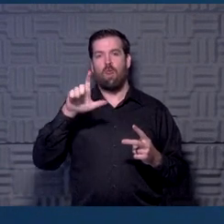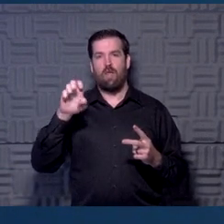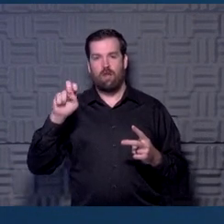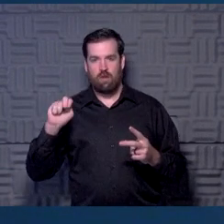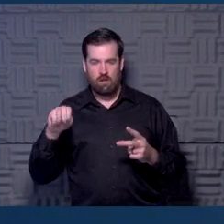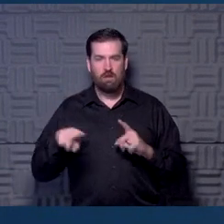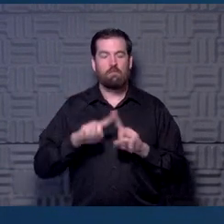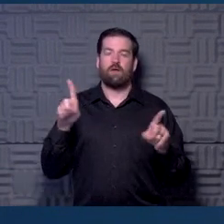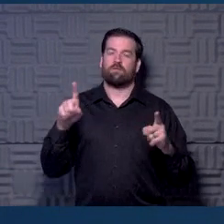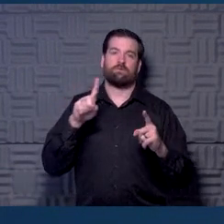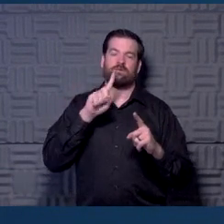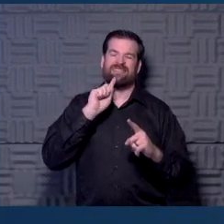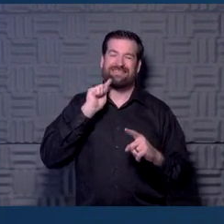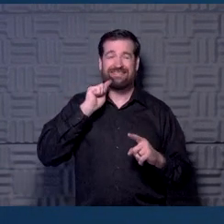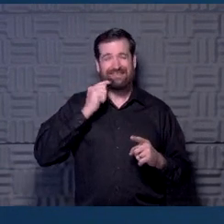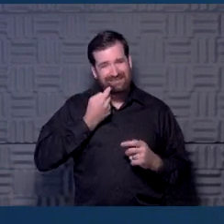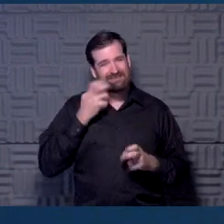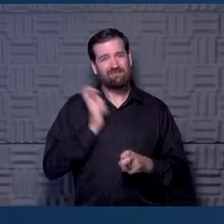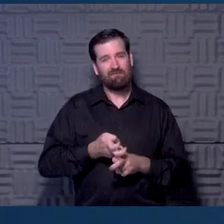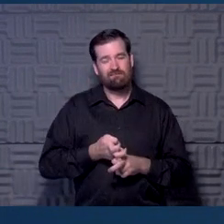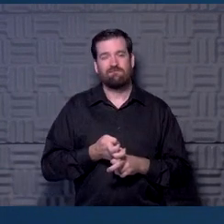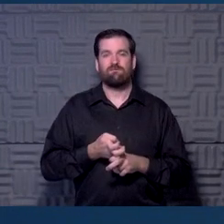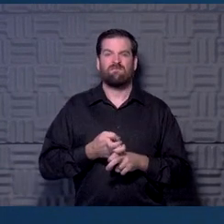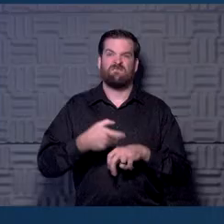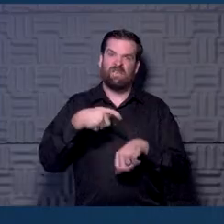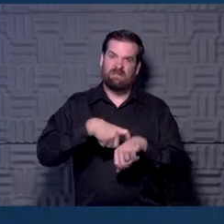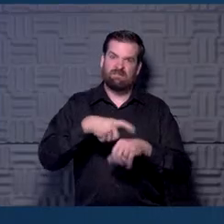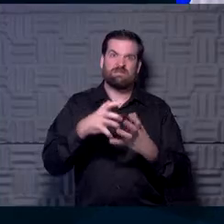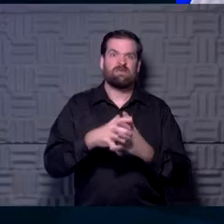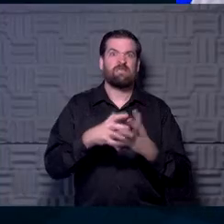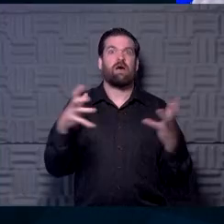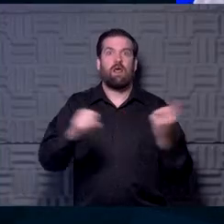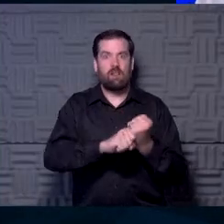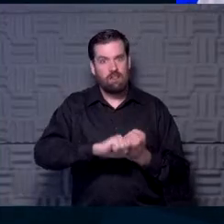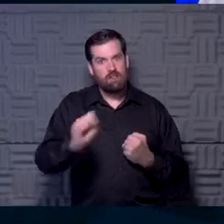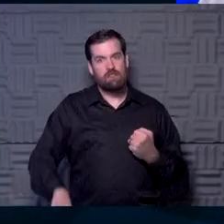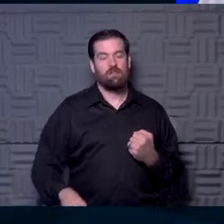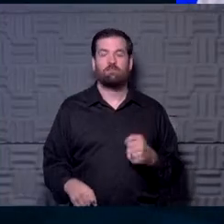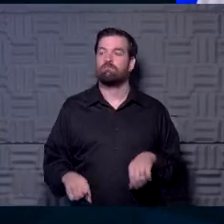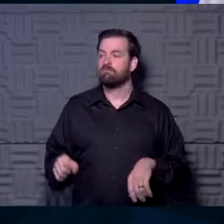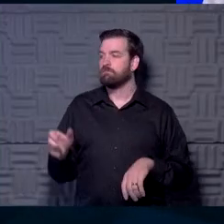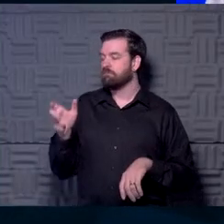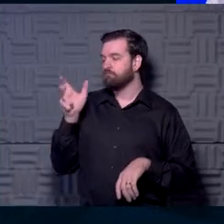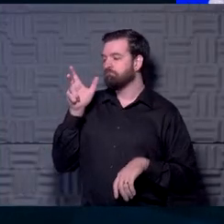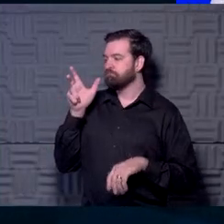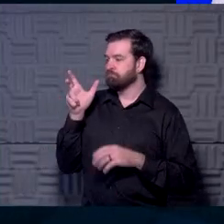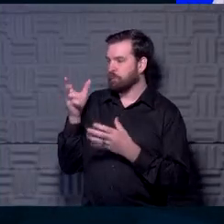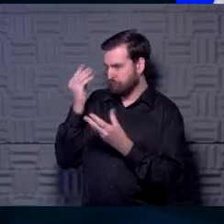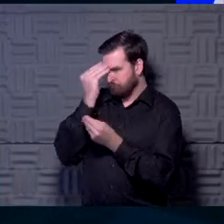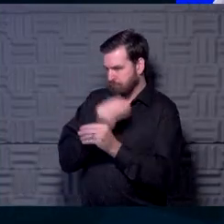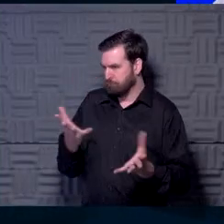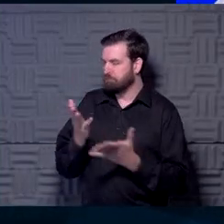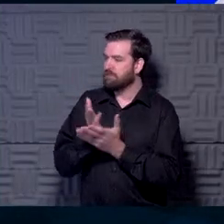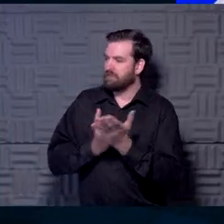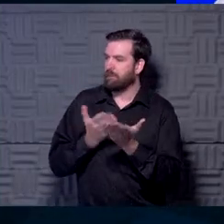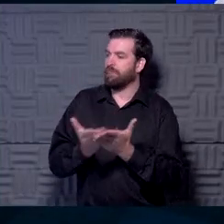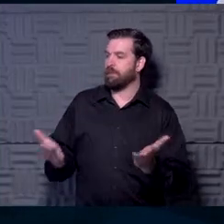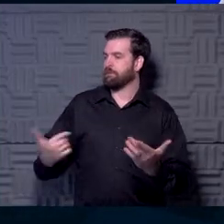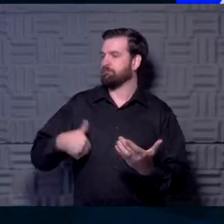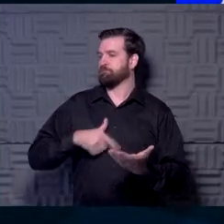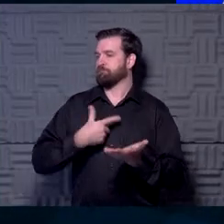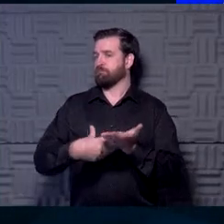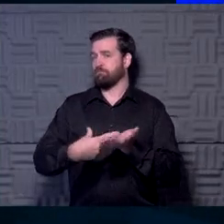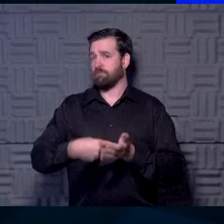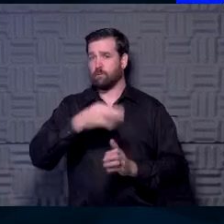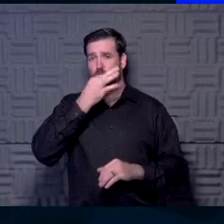is extremely difficult and time consuming. It is. And you're going to hear about what some of those things are that we're talking about in